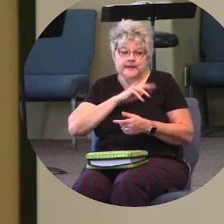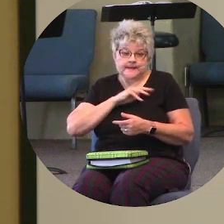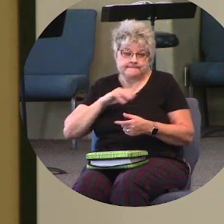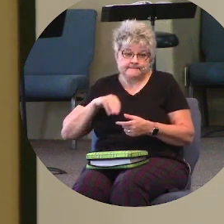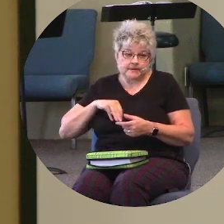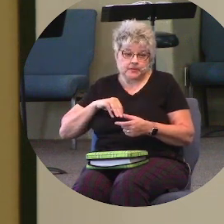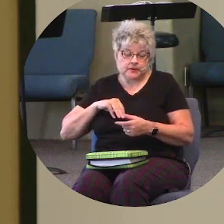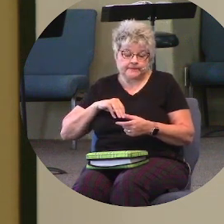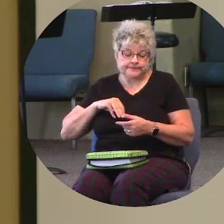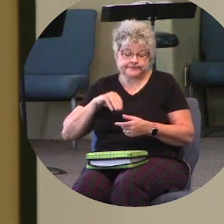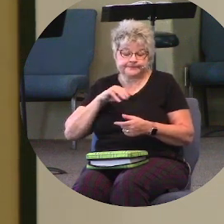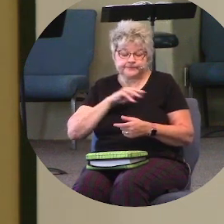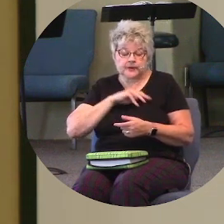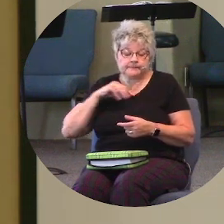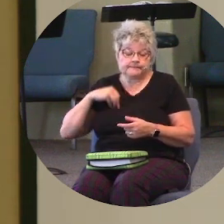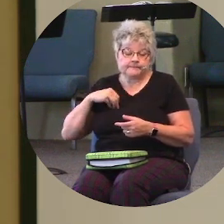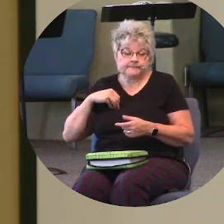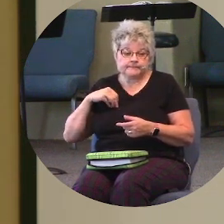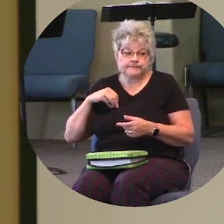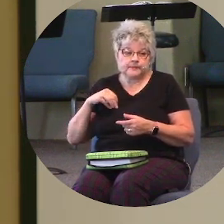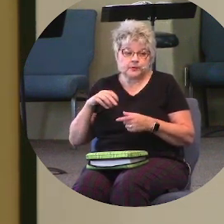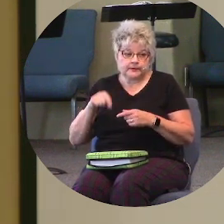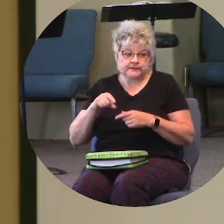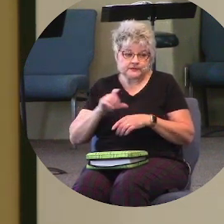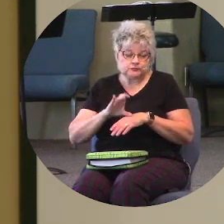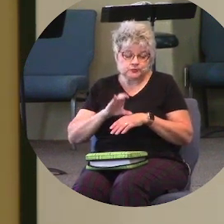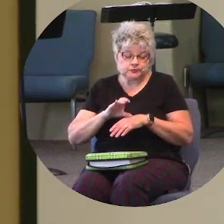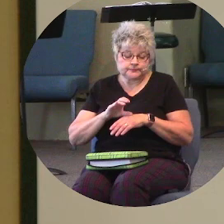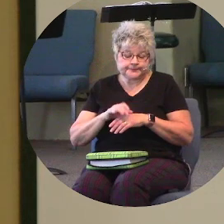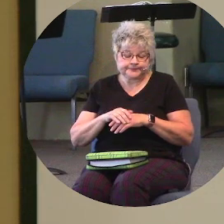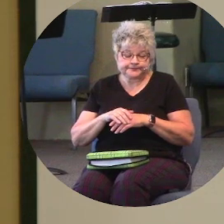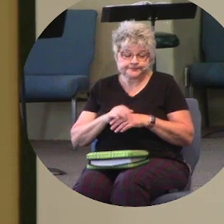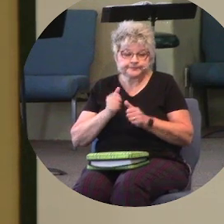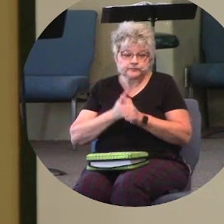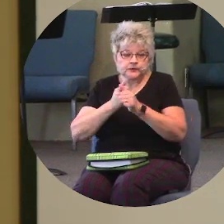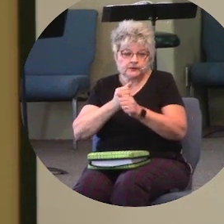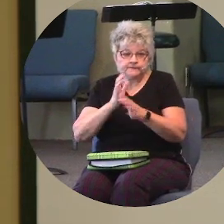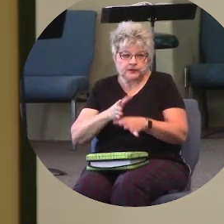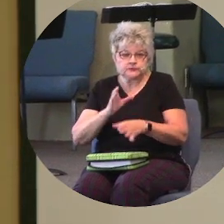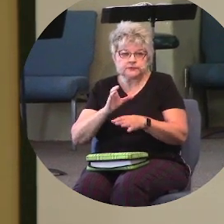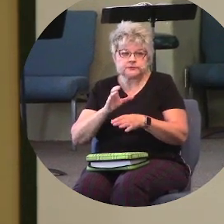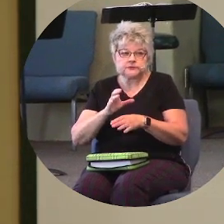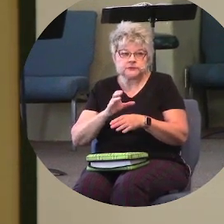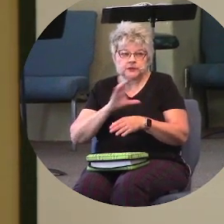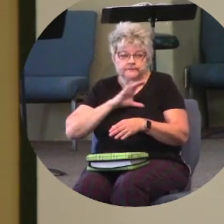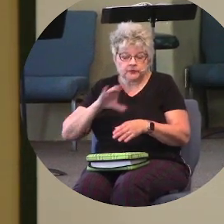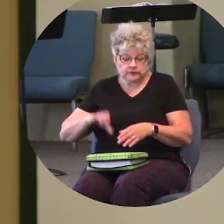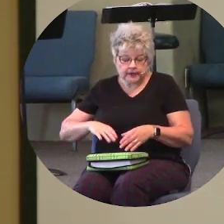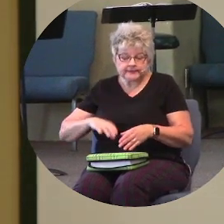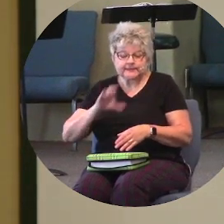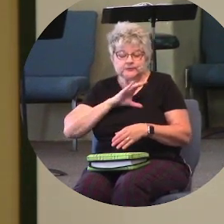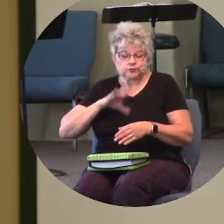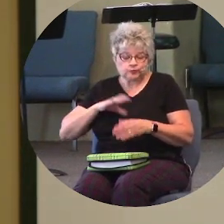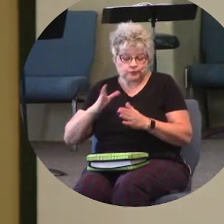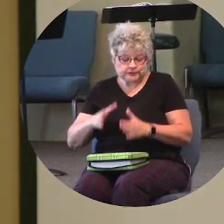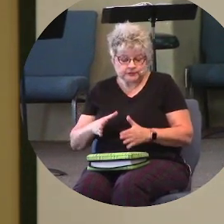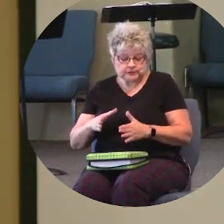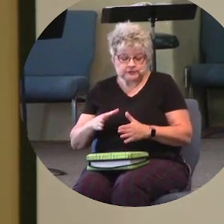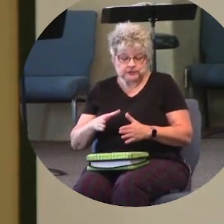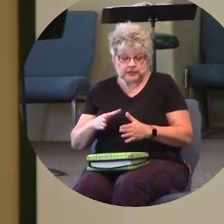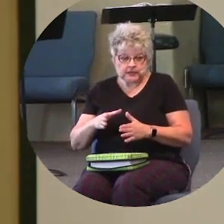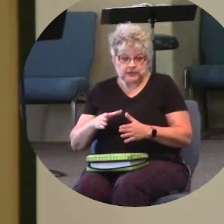But as followers of Christ and as Christians, the magnitude of what Jesus was teaching his